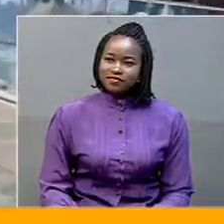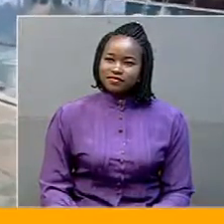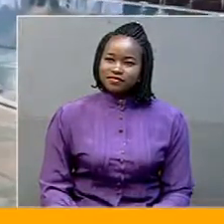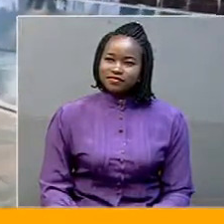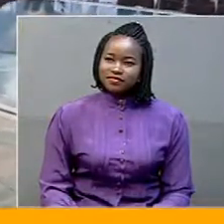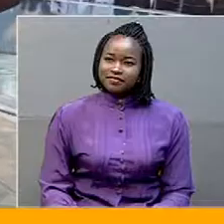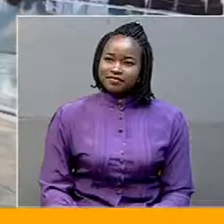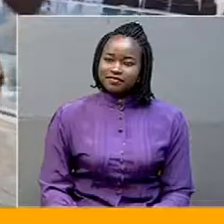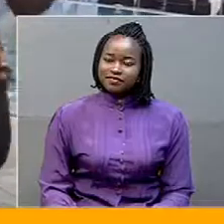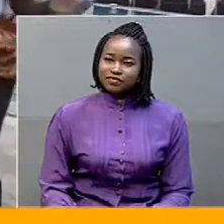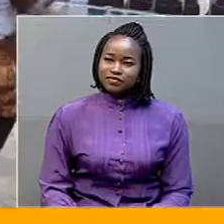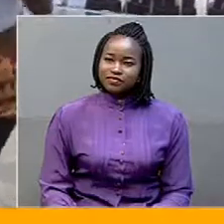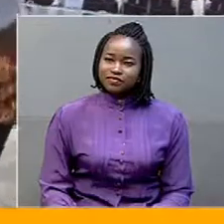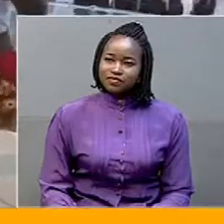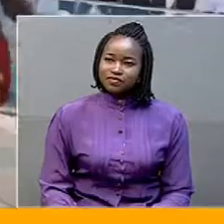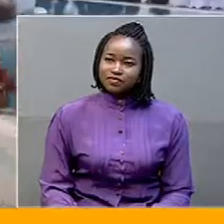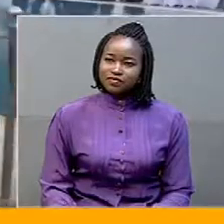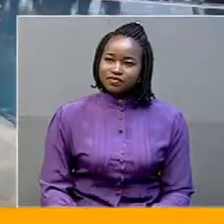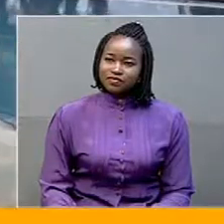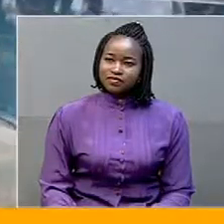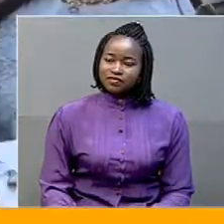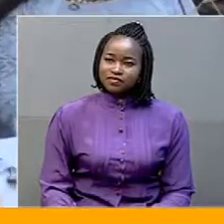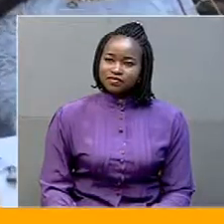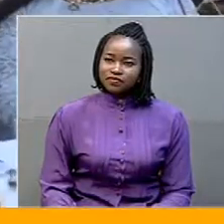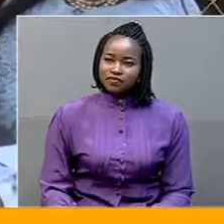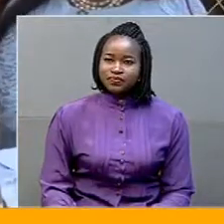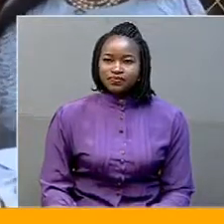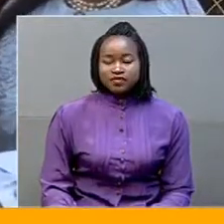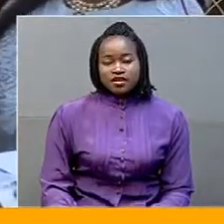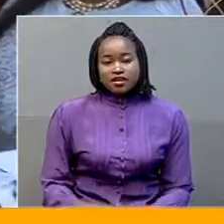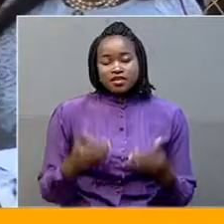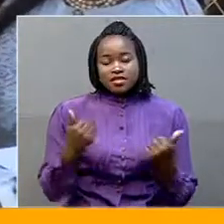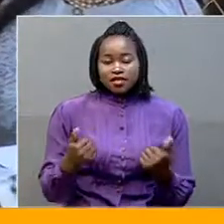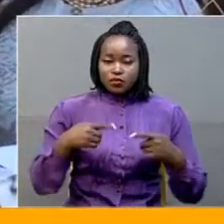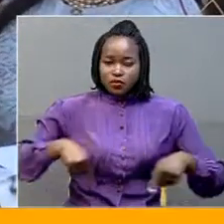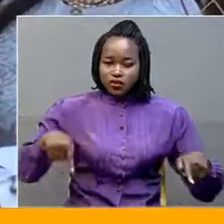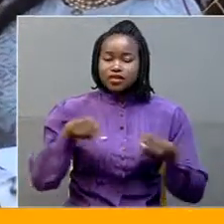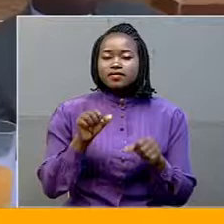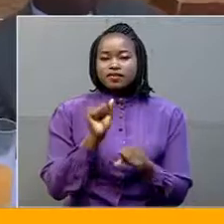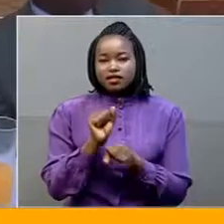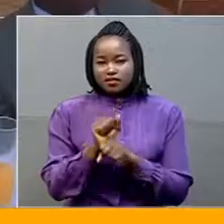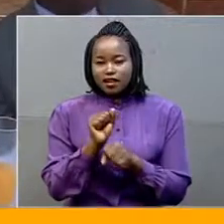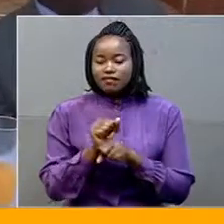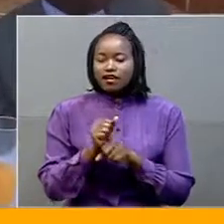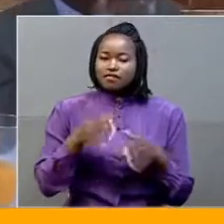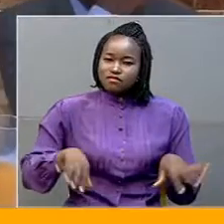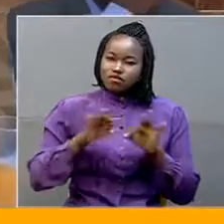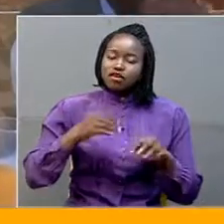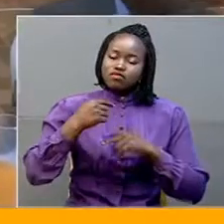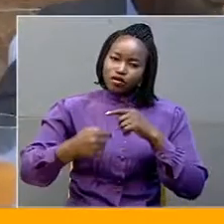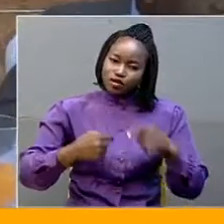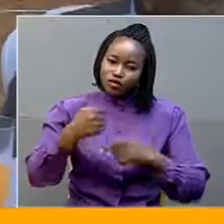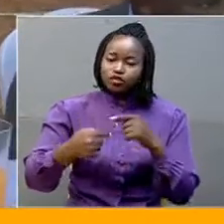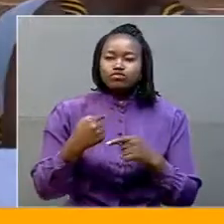the office of the Prime Minister has greatly improved. And that's called upon the staff of his office to continue working hard and aiming higher